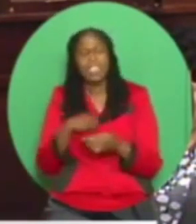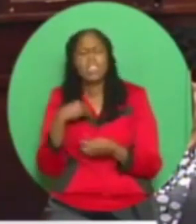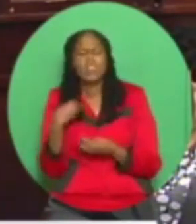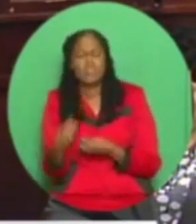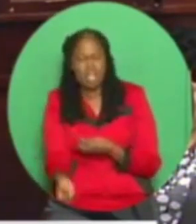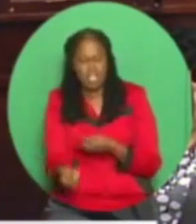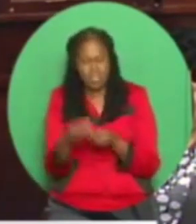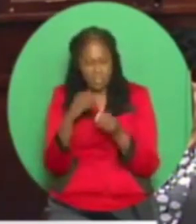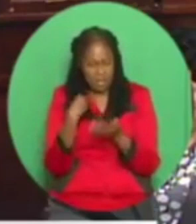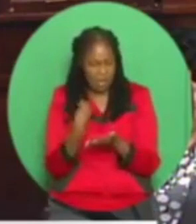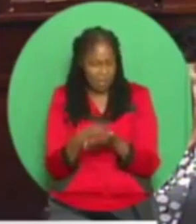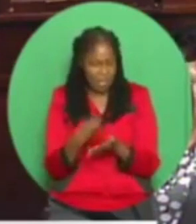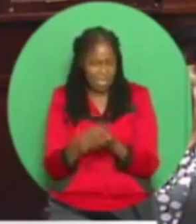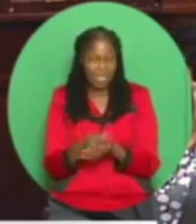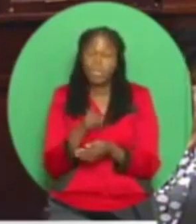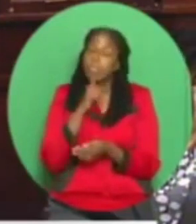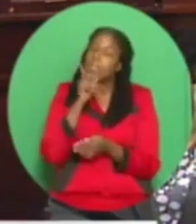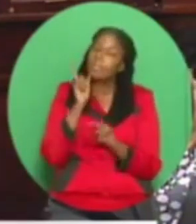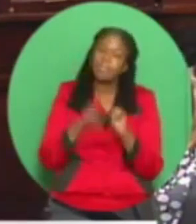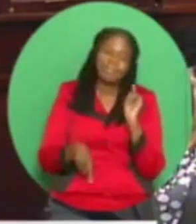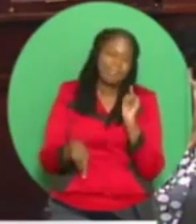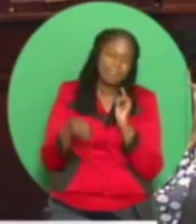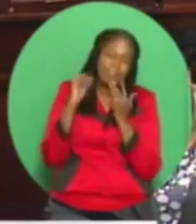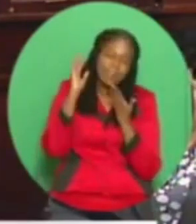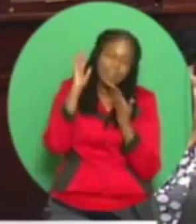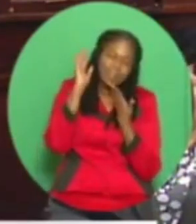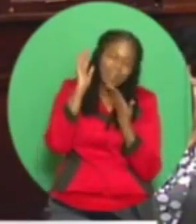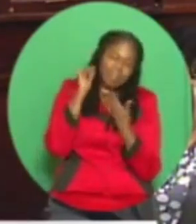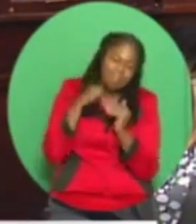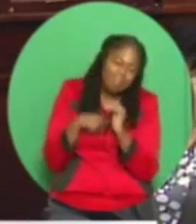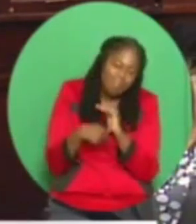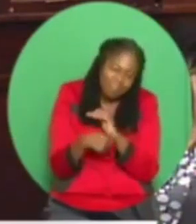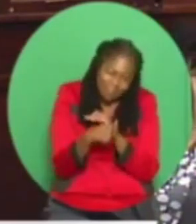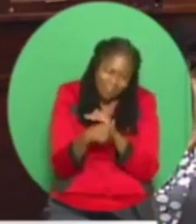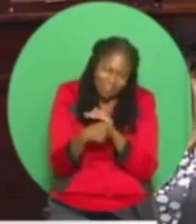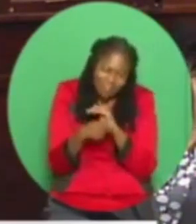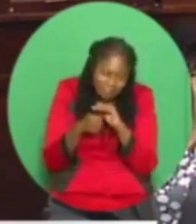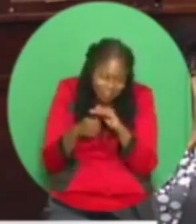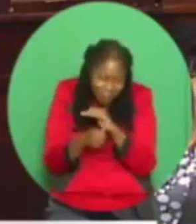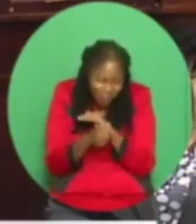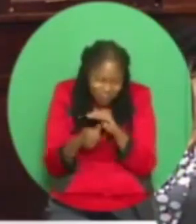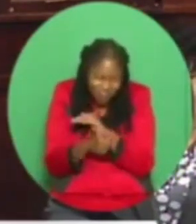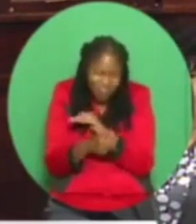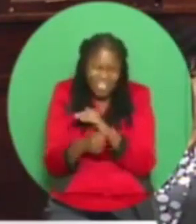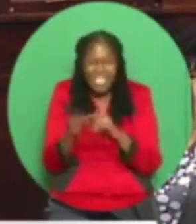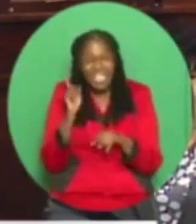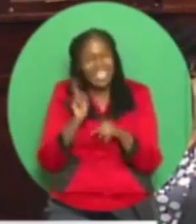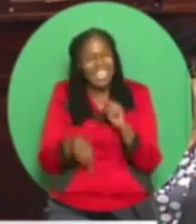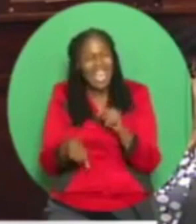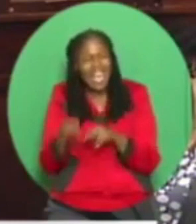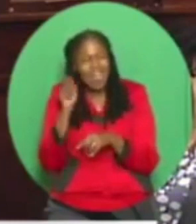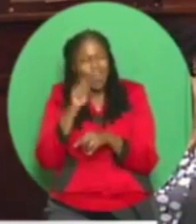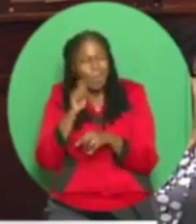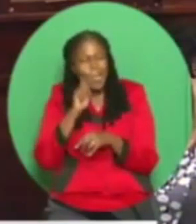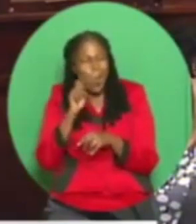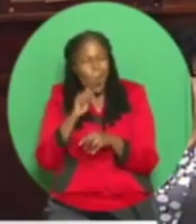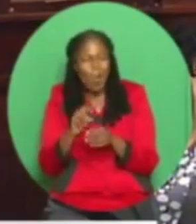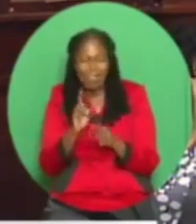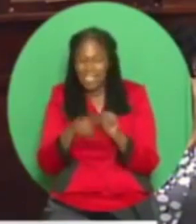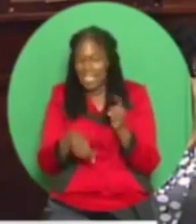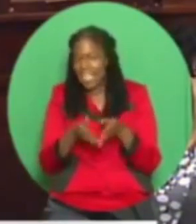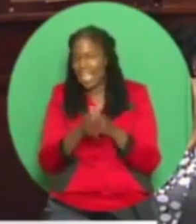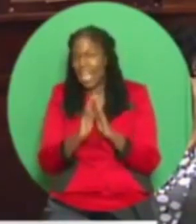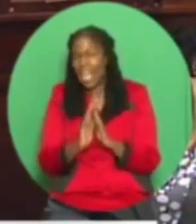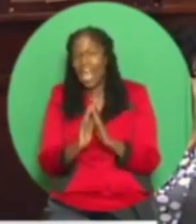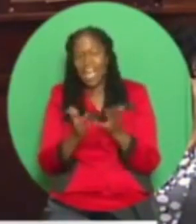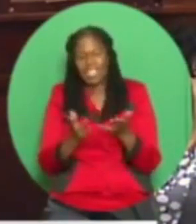I assure members you cannot hide these things. These things you can't hide that way. They don't erase. You you can't ask a party member working